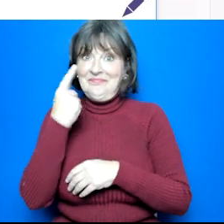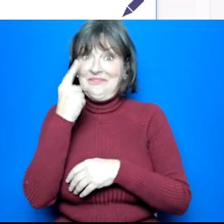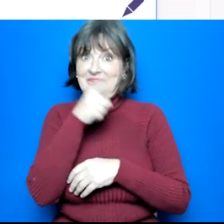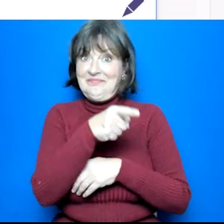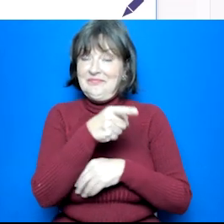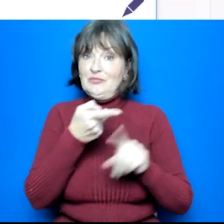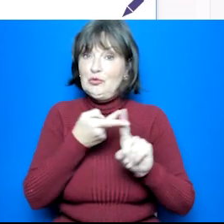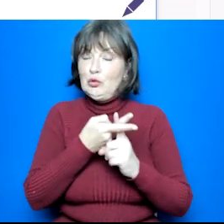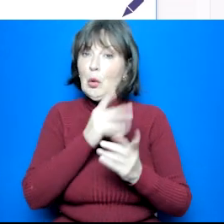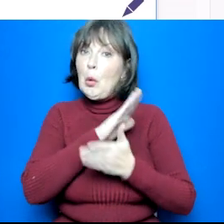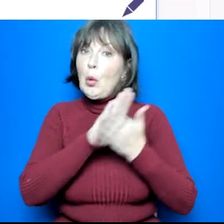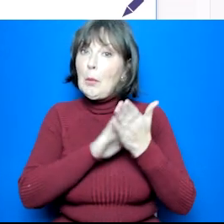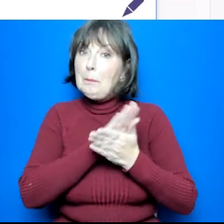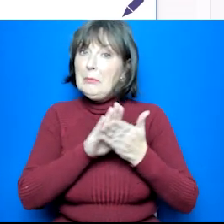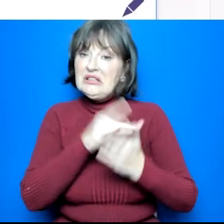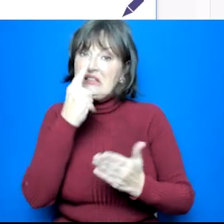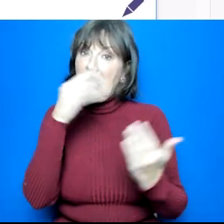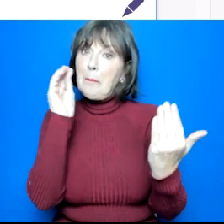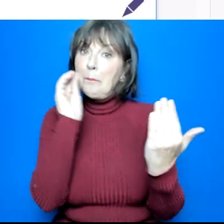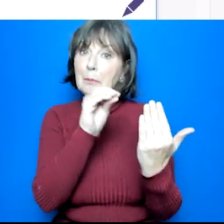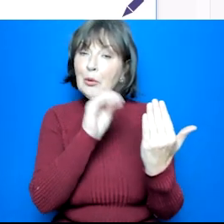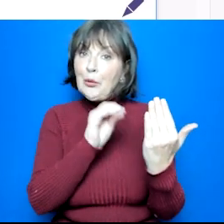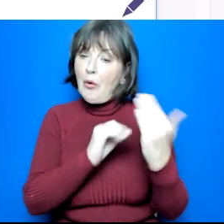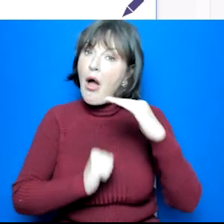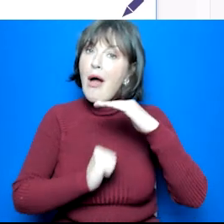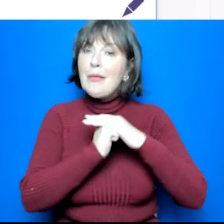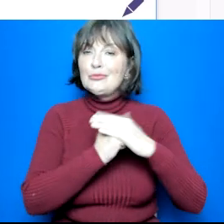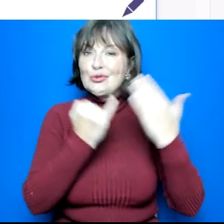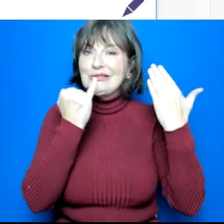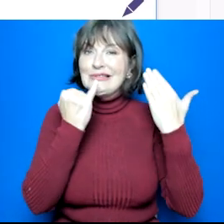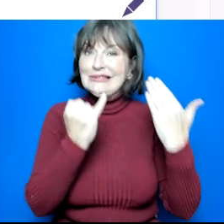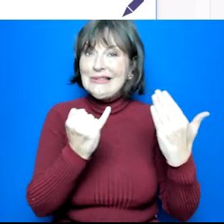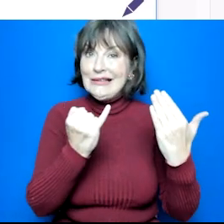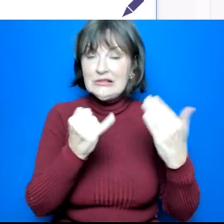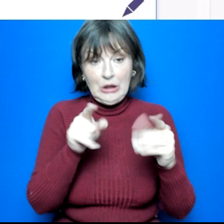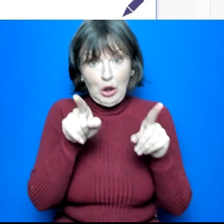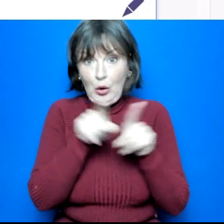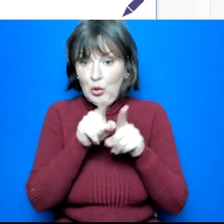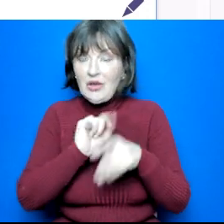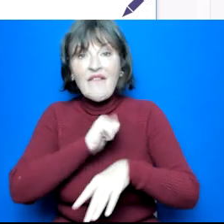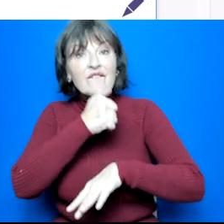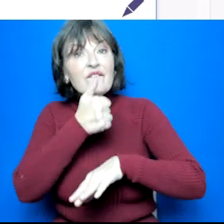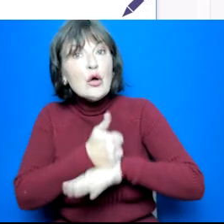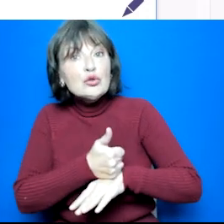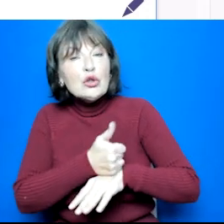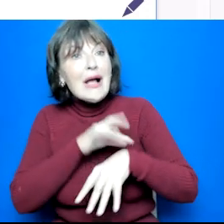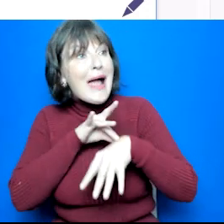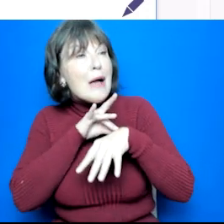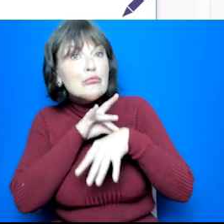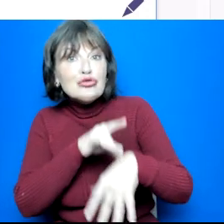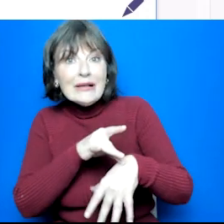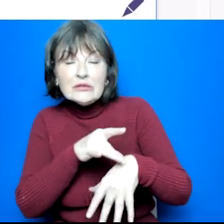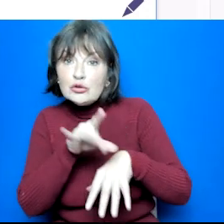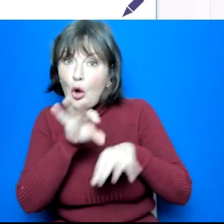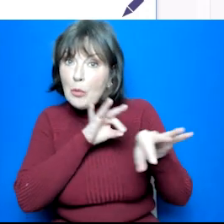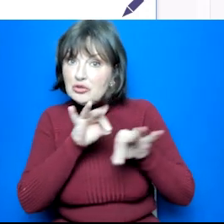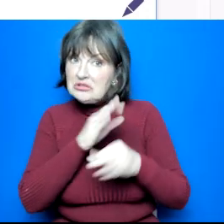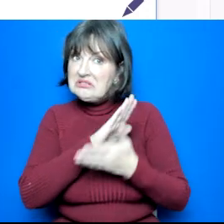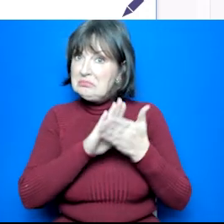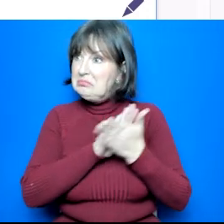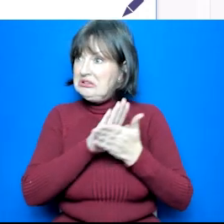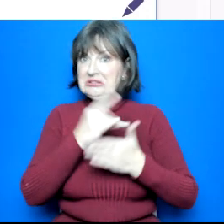This tool allows your young person to enter up to six option choices, including Foundation Apprenticeship options, and find out where these choices could take them.